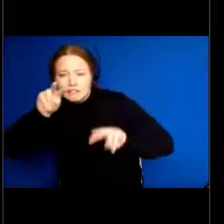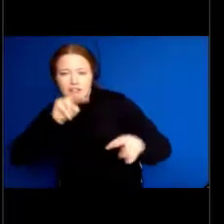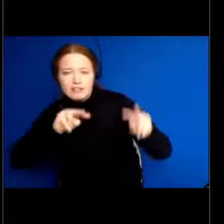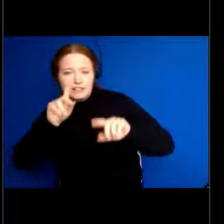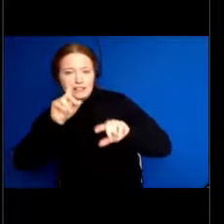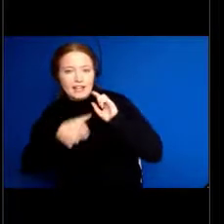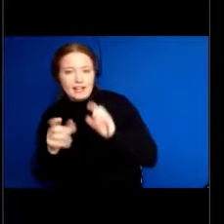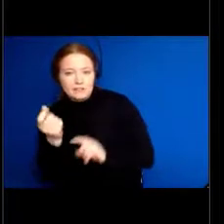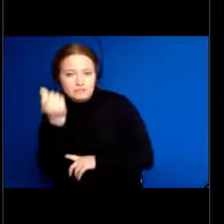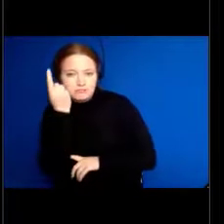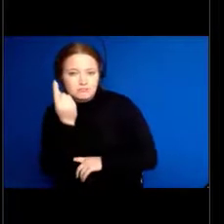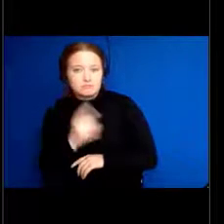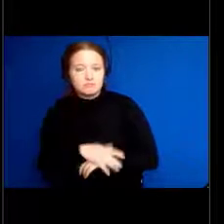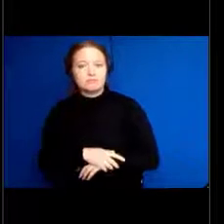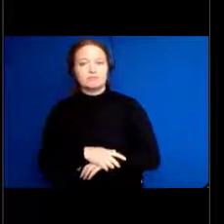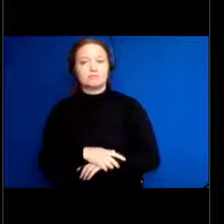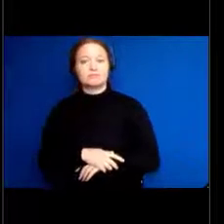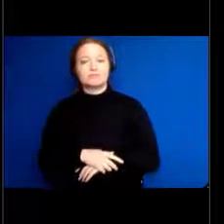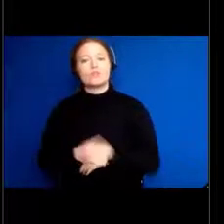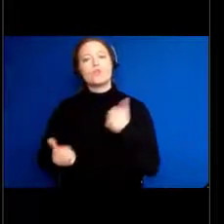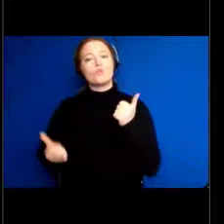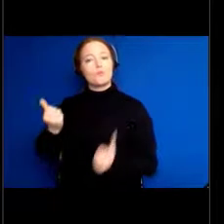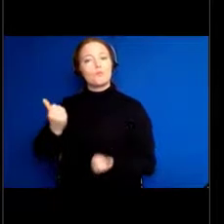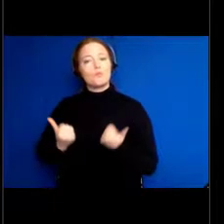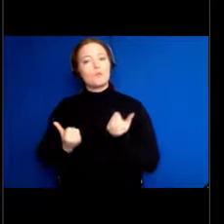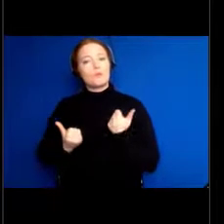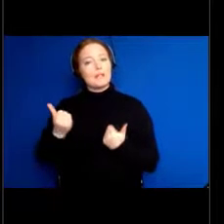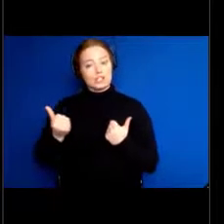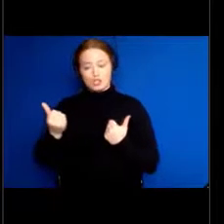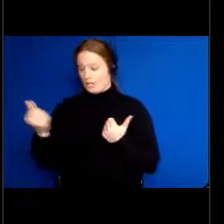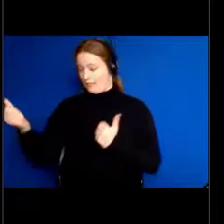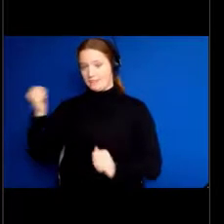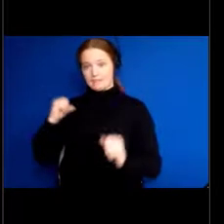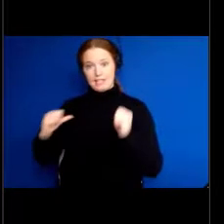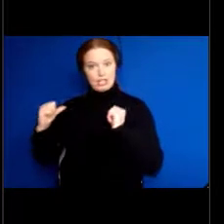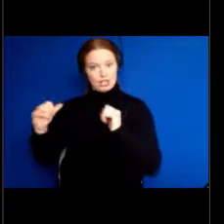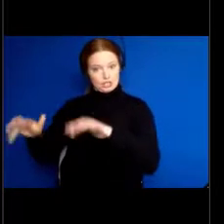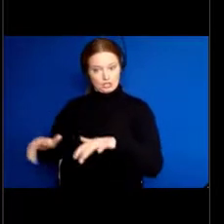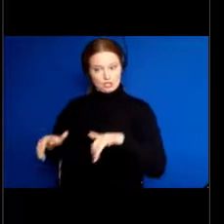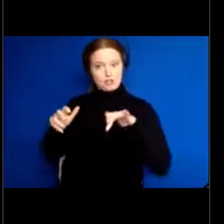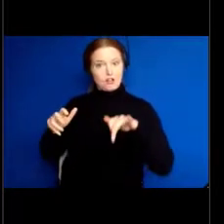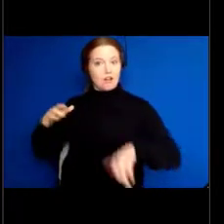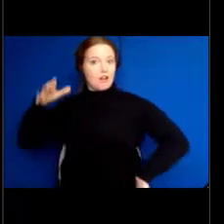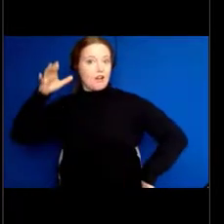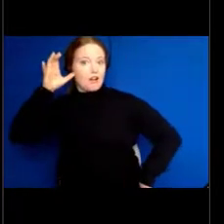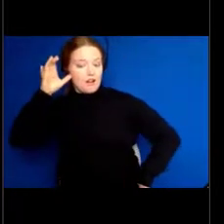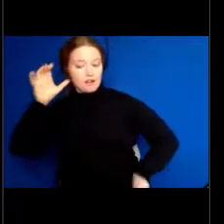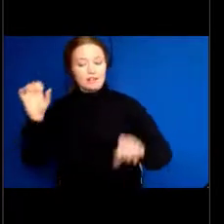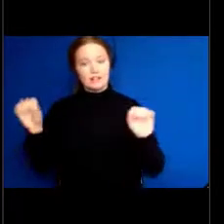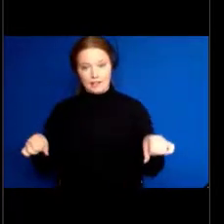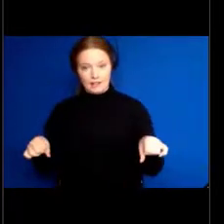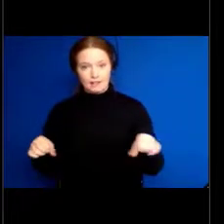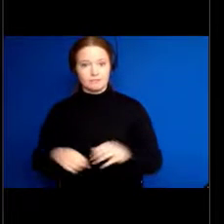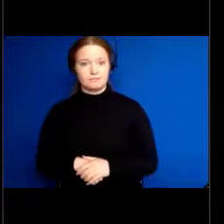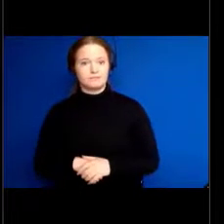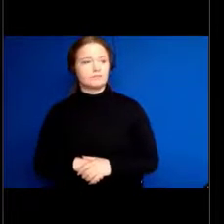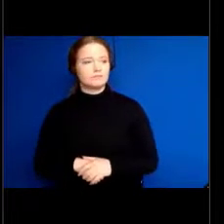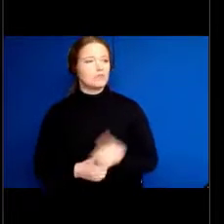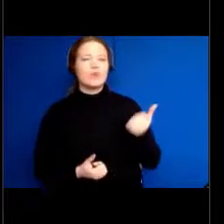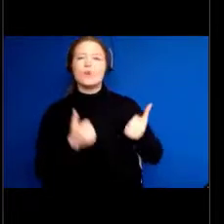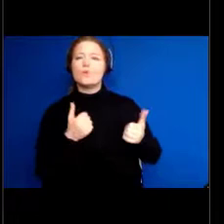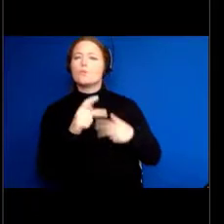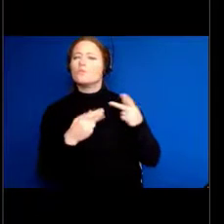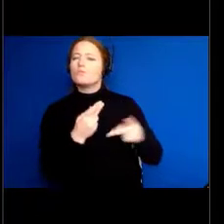What theatres are the places, you know, where you can hear well? What kinds of lectures? Many people like to hear